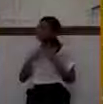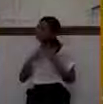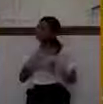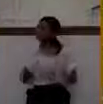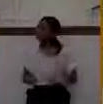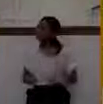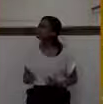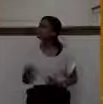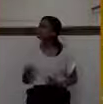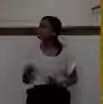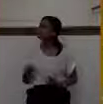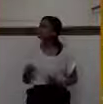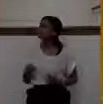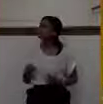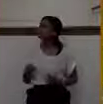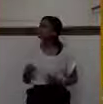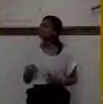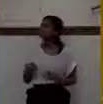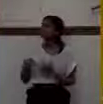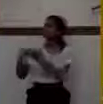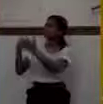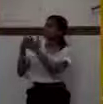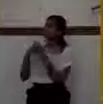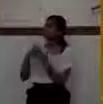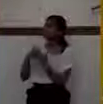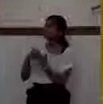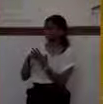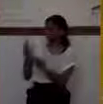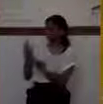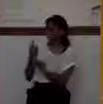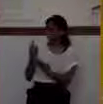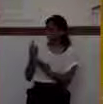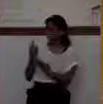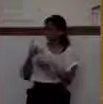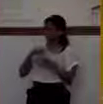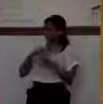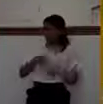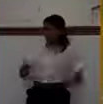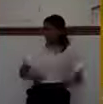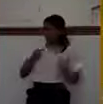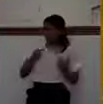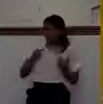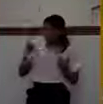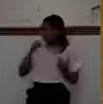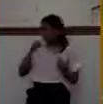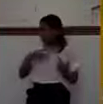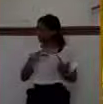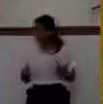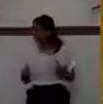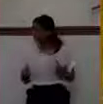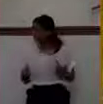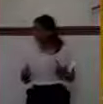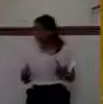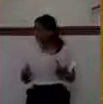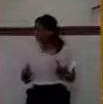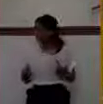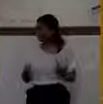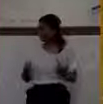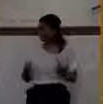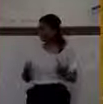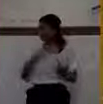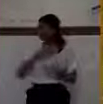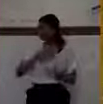Would you point out if there's anything in my life that is dishonoring to you, displeasing to you?